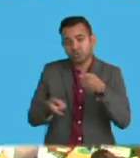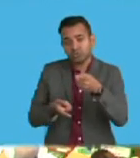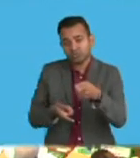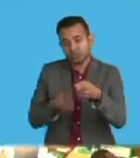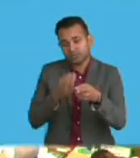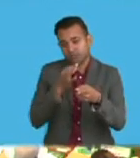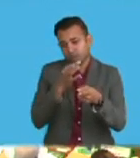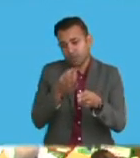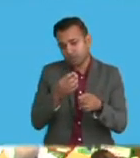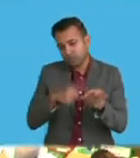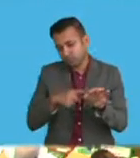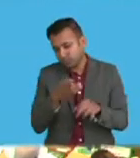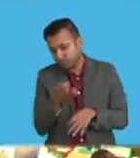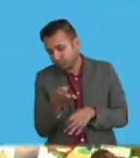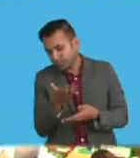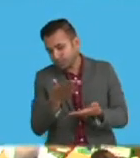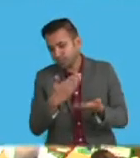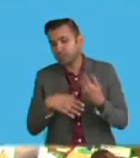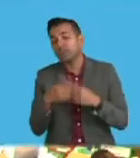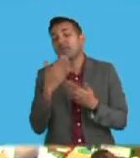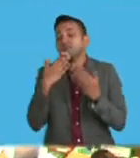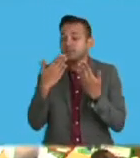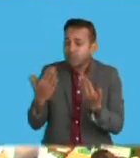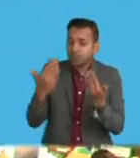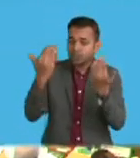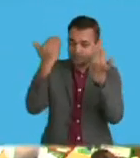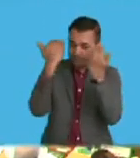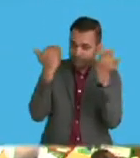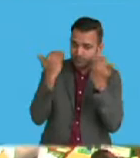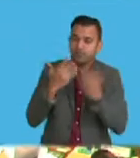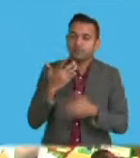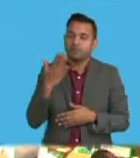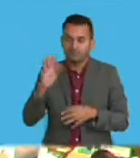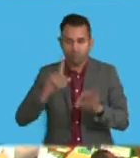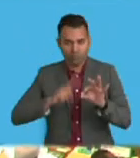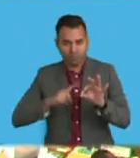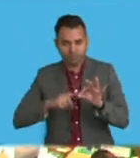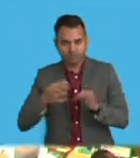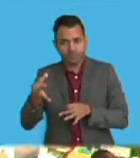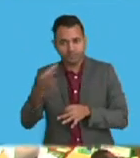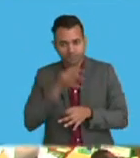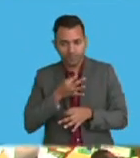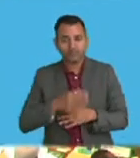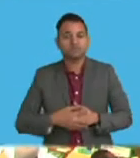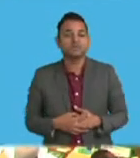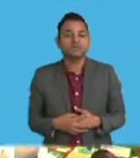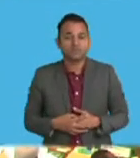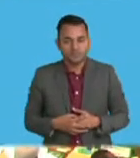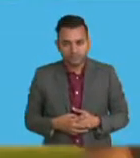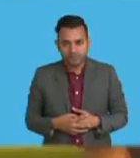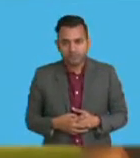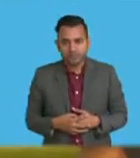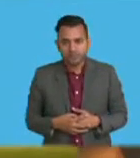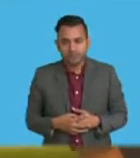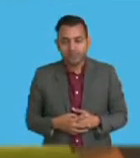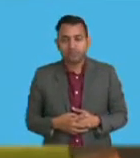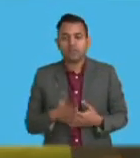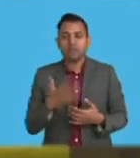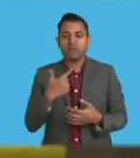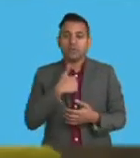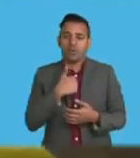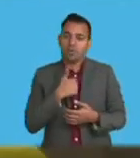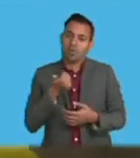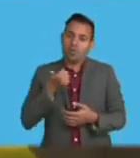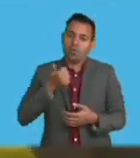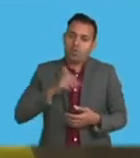Thank you, Madam Speaker, and I thank the Inbub de Lakivarata for his question. Madam Speaker, I had alluded to this earlier, but